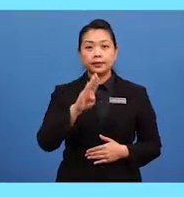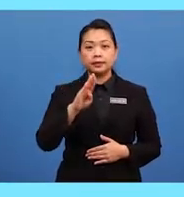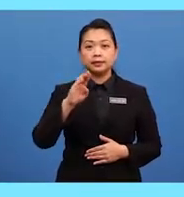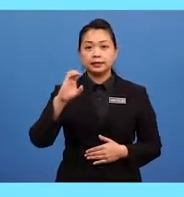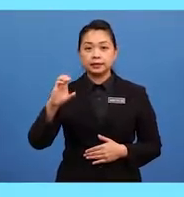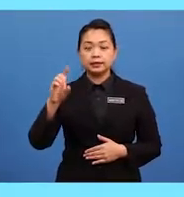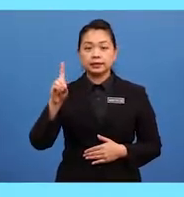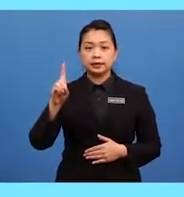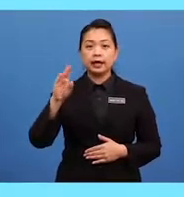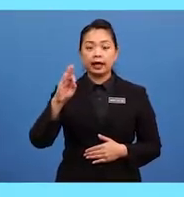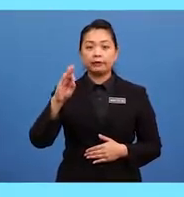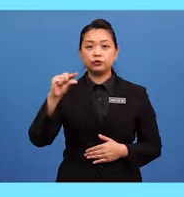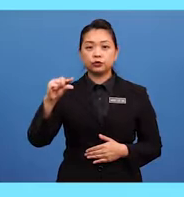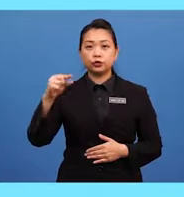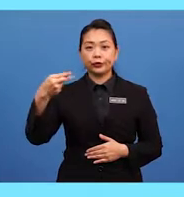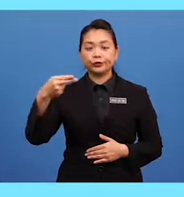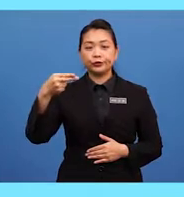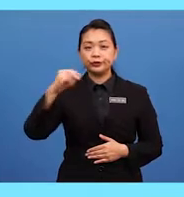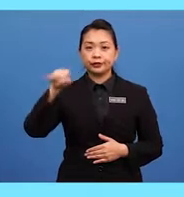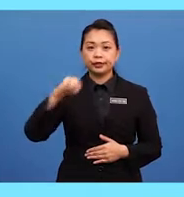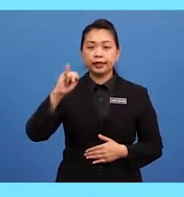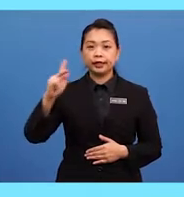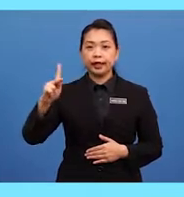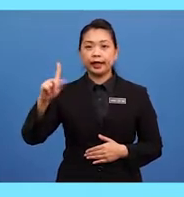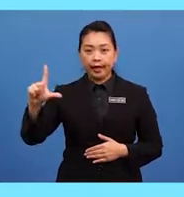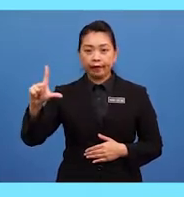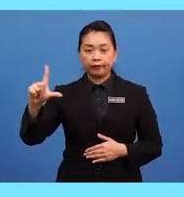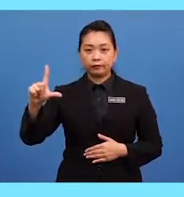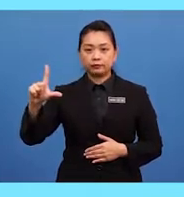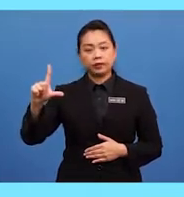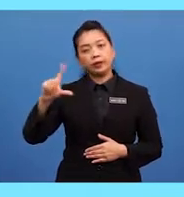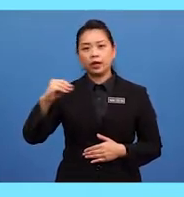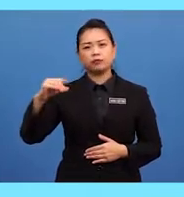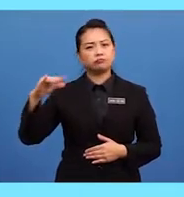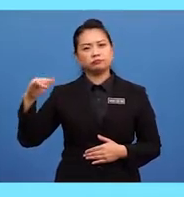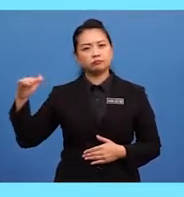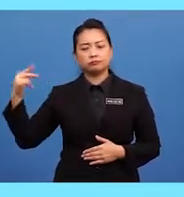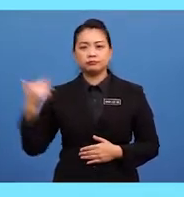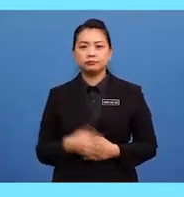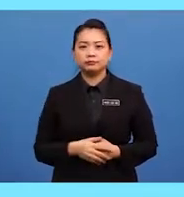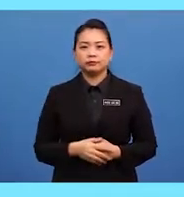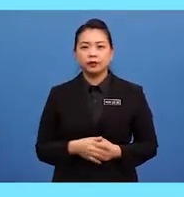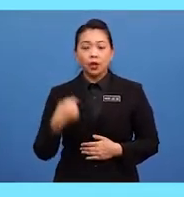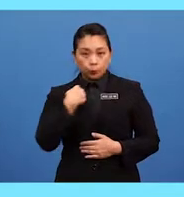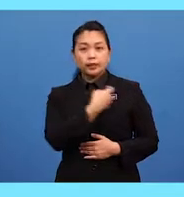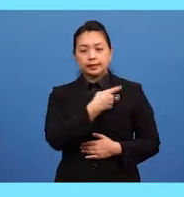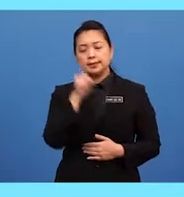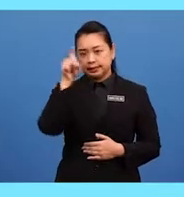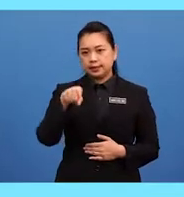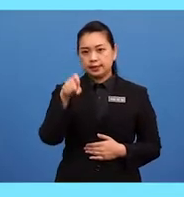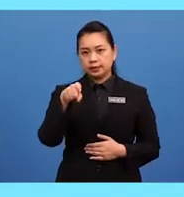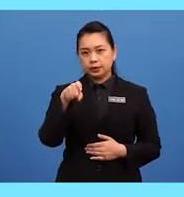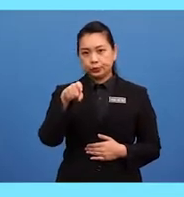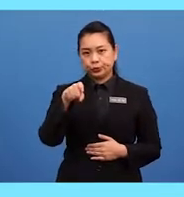D, F, G, H, J, K, L, N, etc. We need to